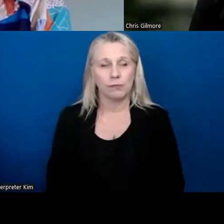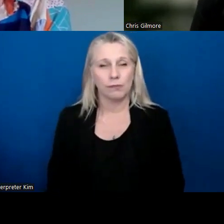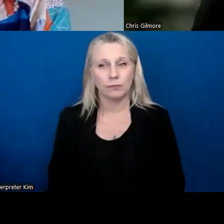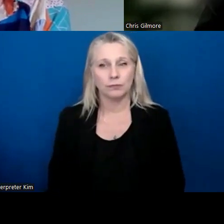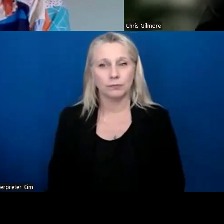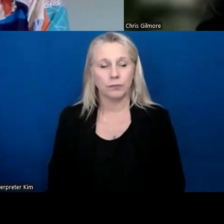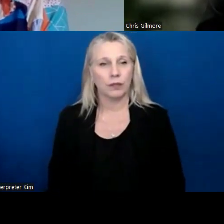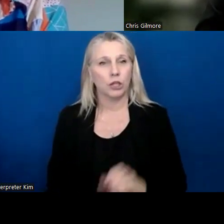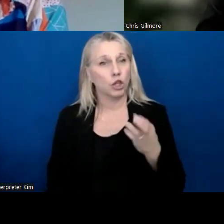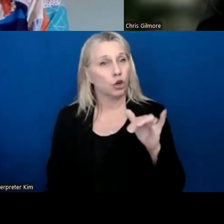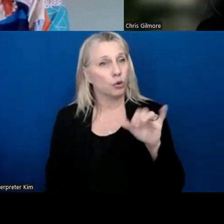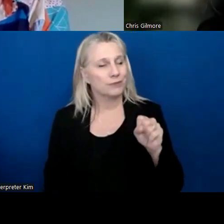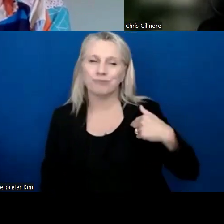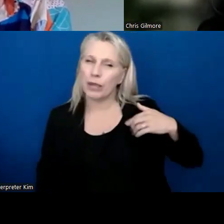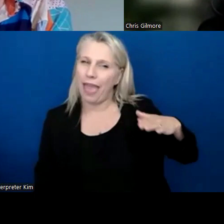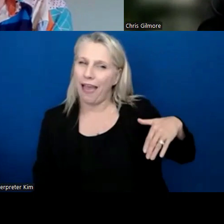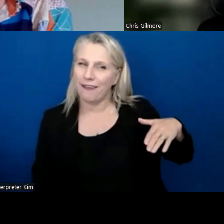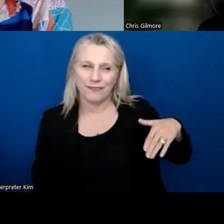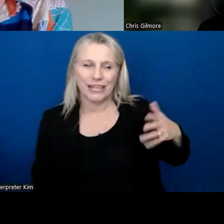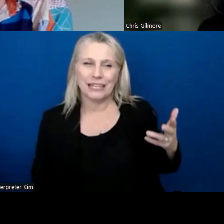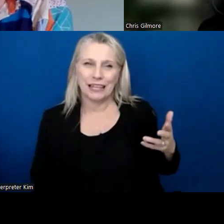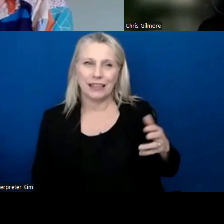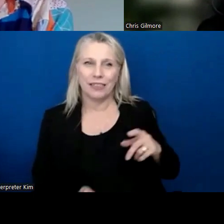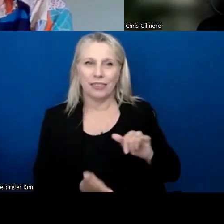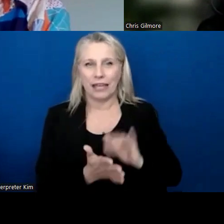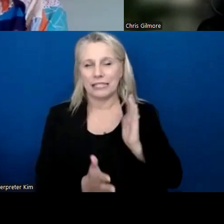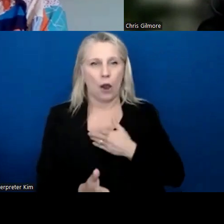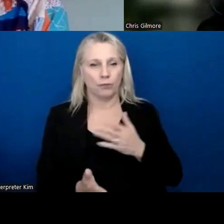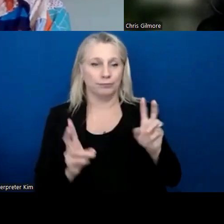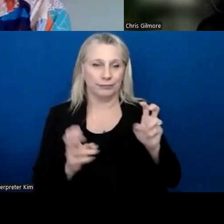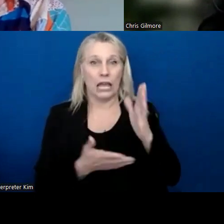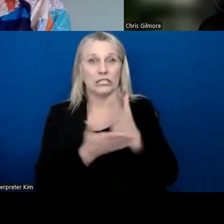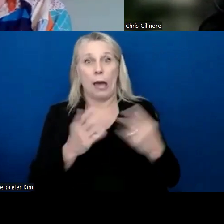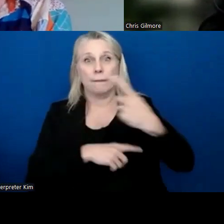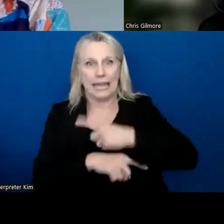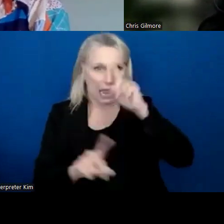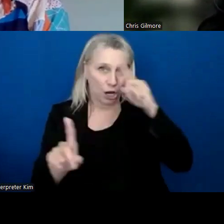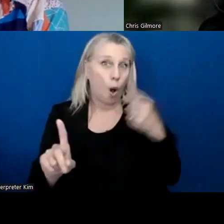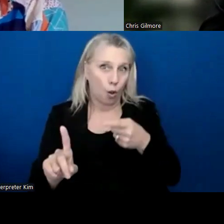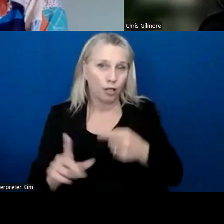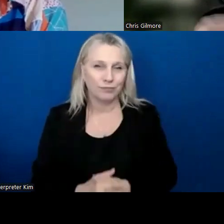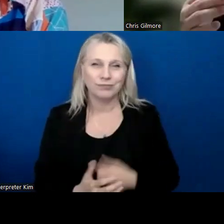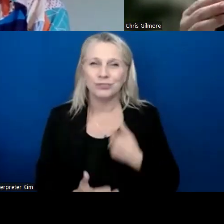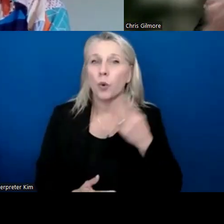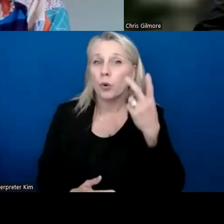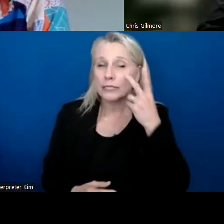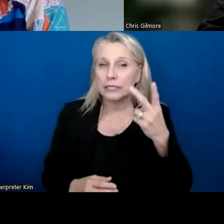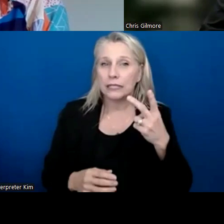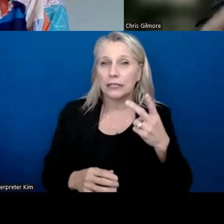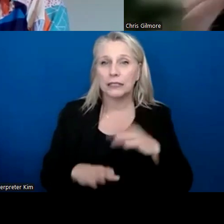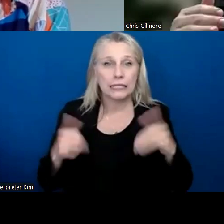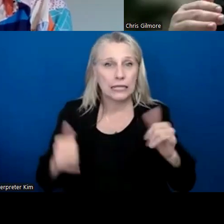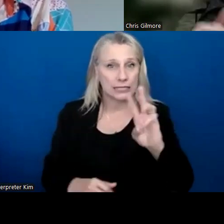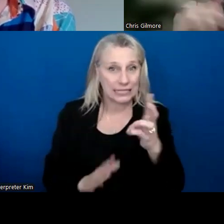We have not. That's one of our, uh, someday goals is to, especially we we're seeing kids now as sixth